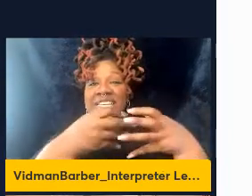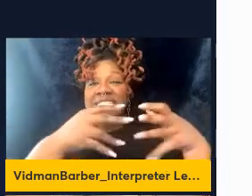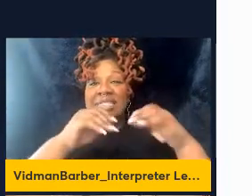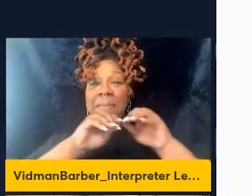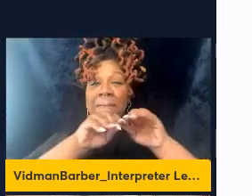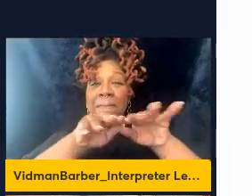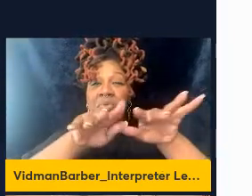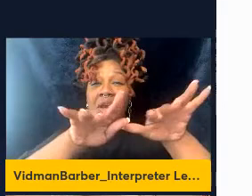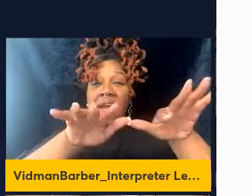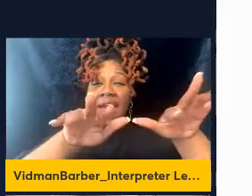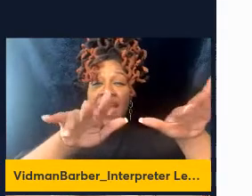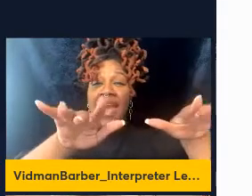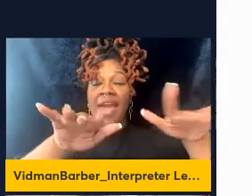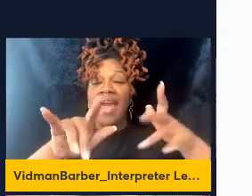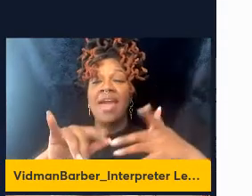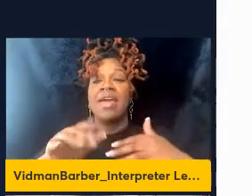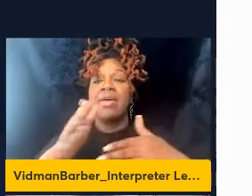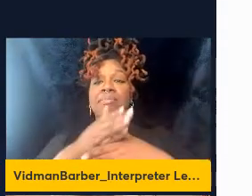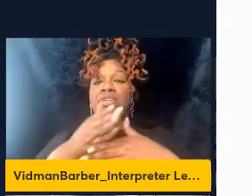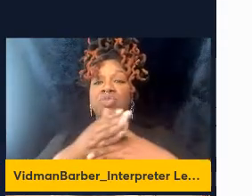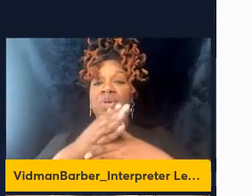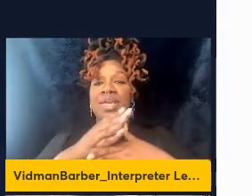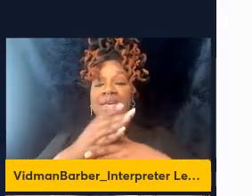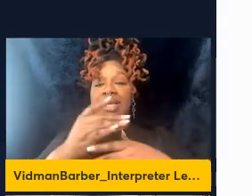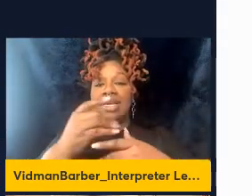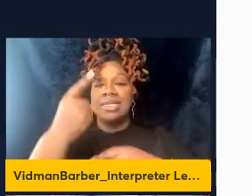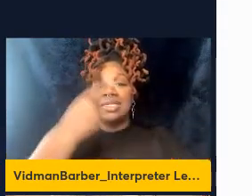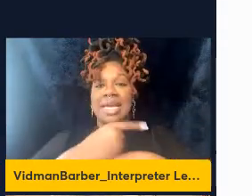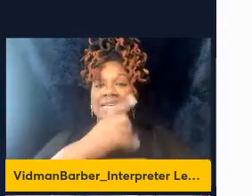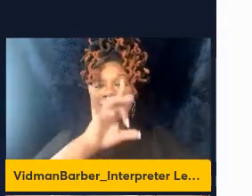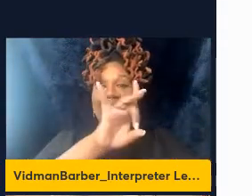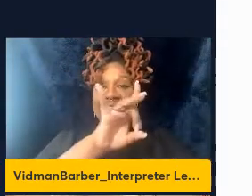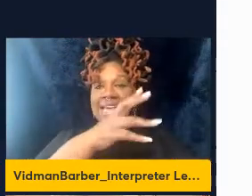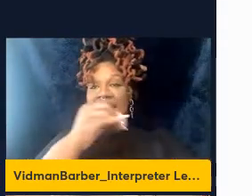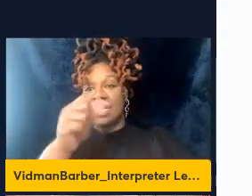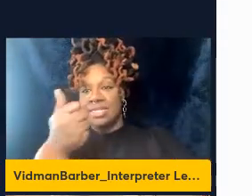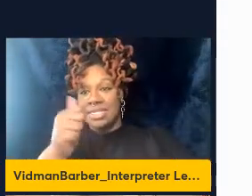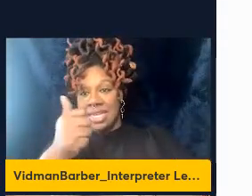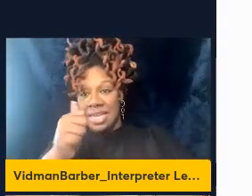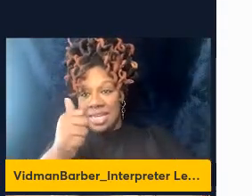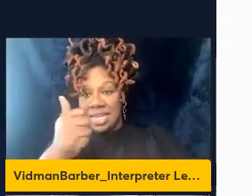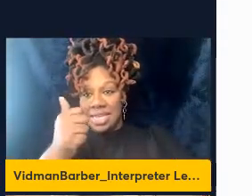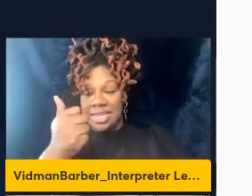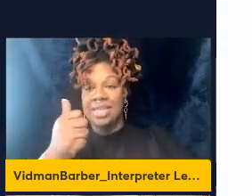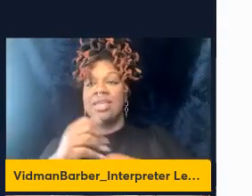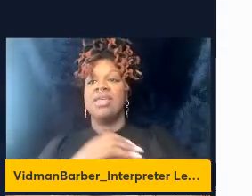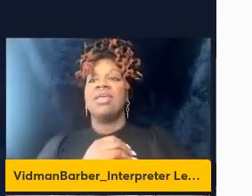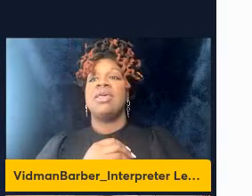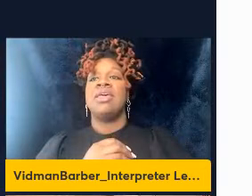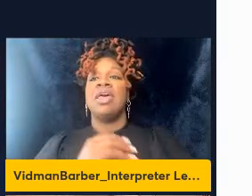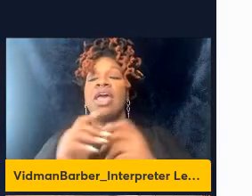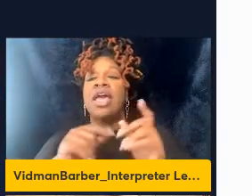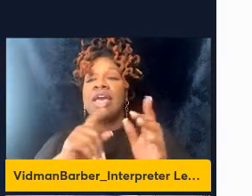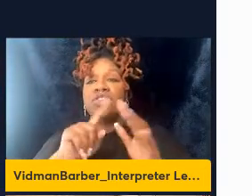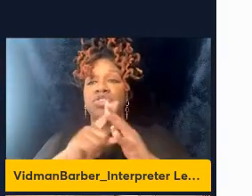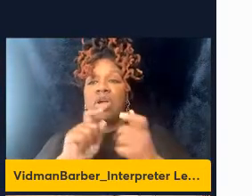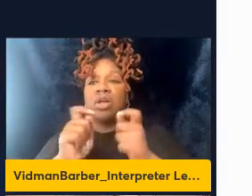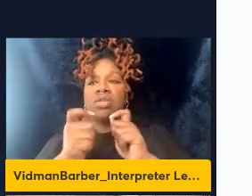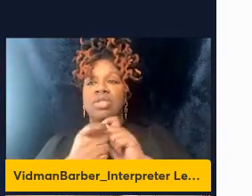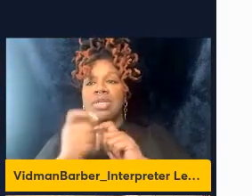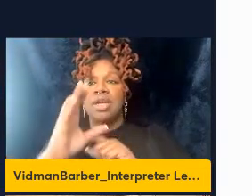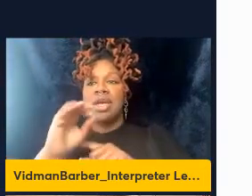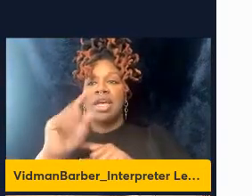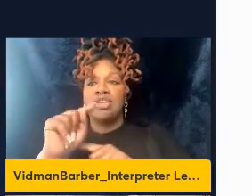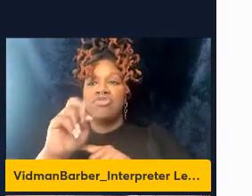between days 8 and 10 post-primary infection. These undergo a contraction phase but they also form a